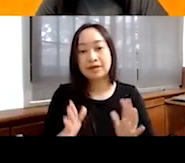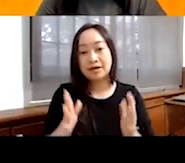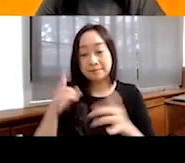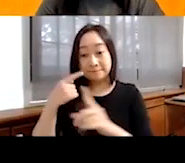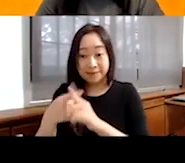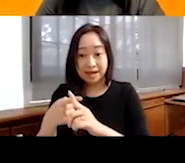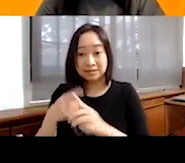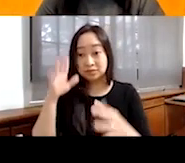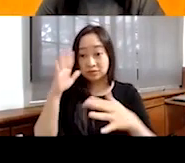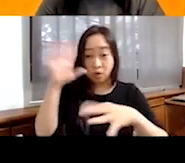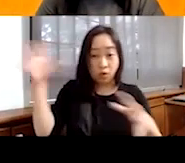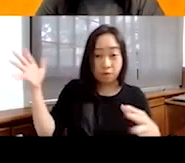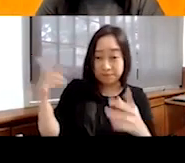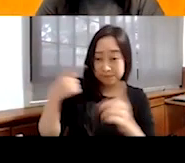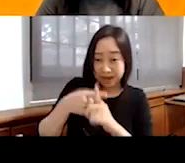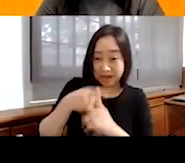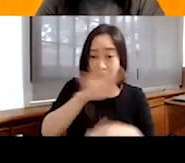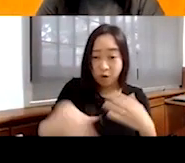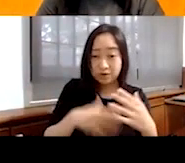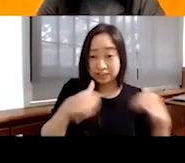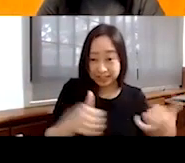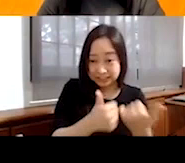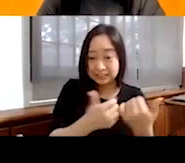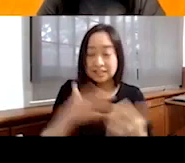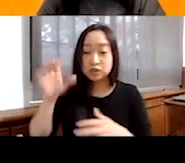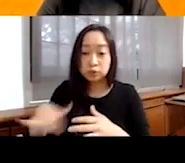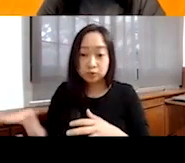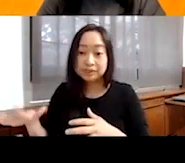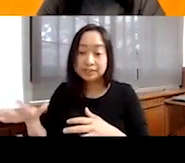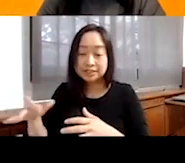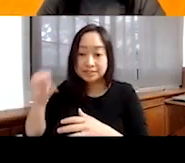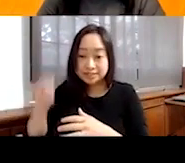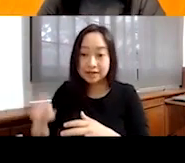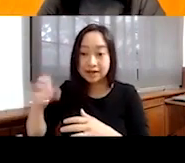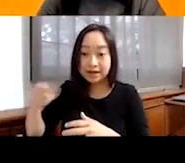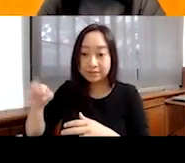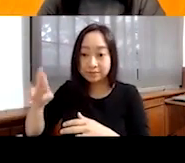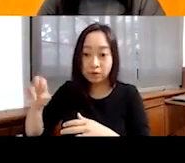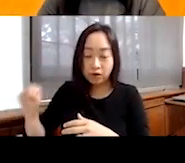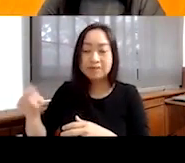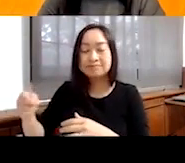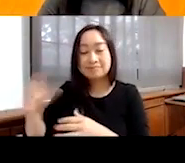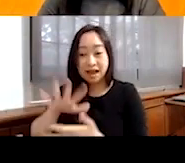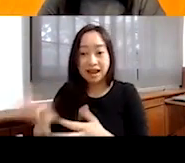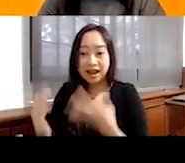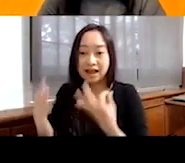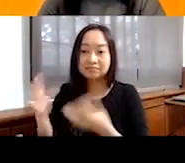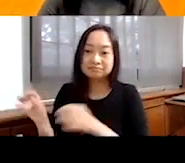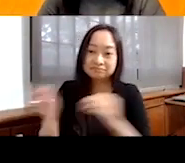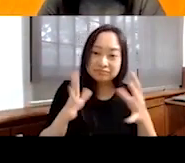of all these challenges, the children living in South Hebron are constantly threatened by fragility, displacement,